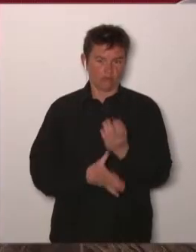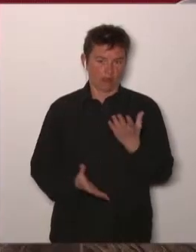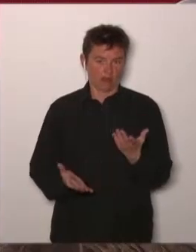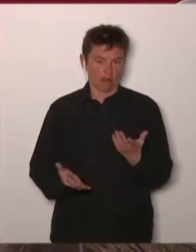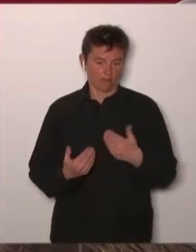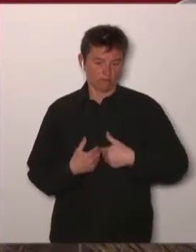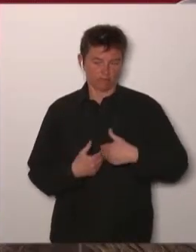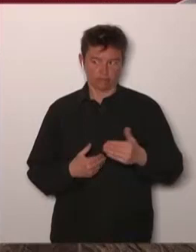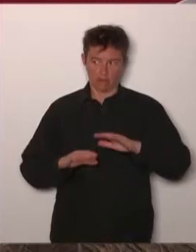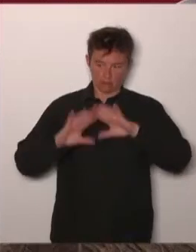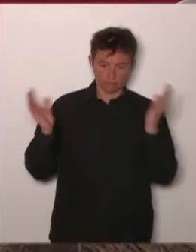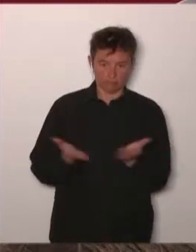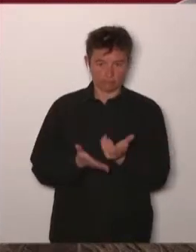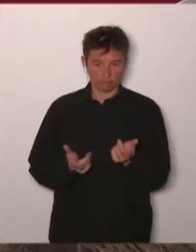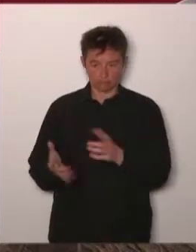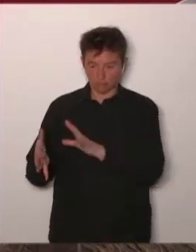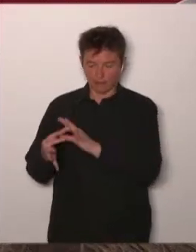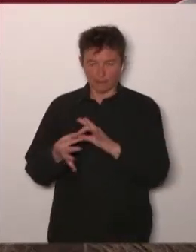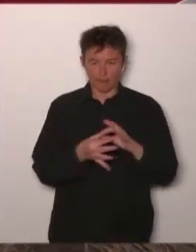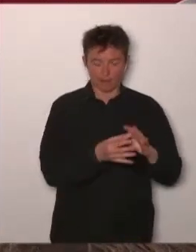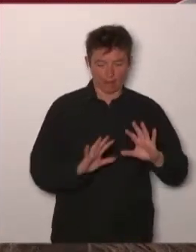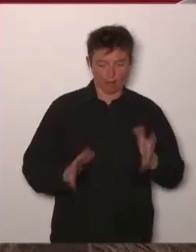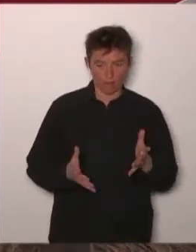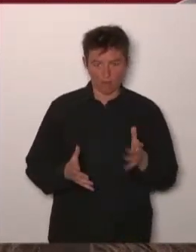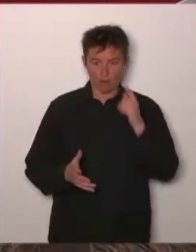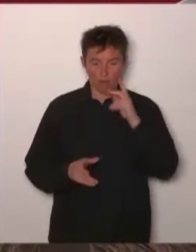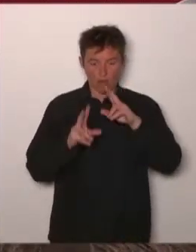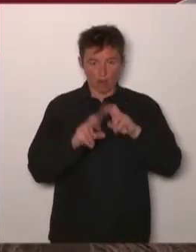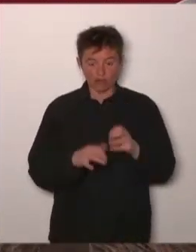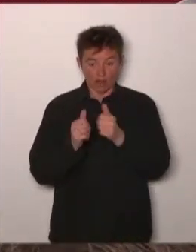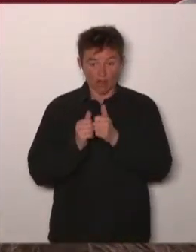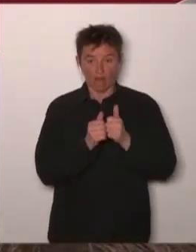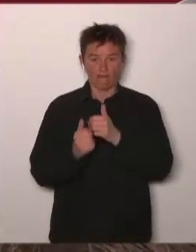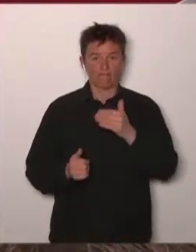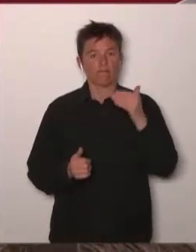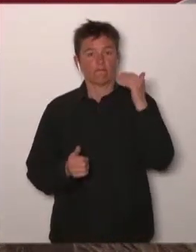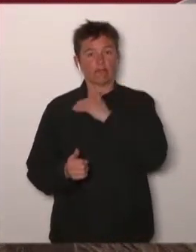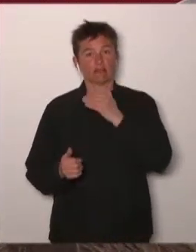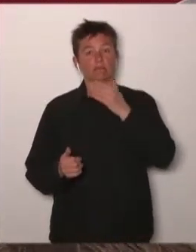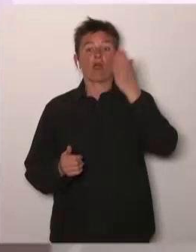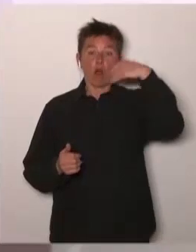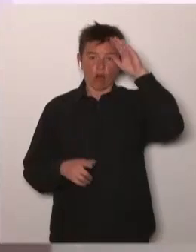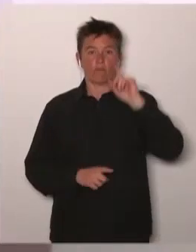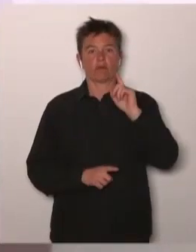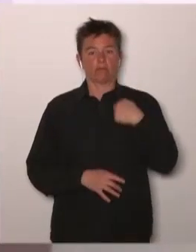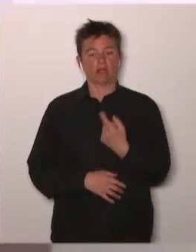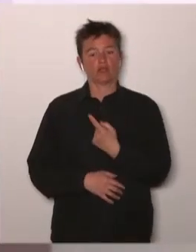these trials rapidly done at the European level not necessarily in a single country